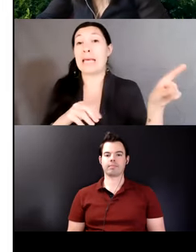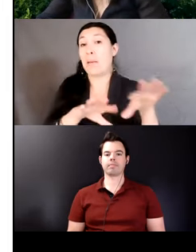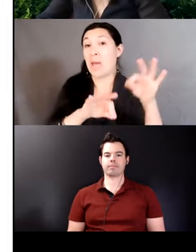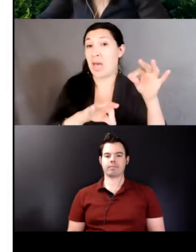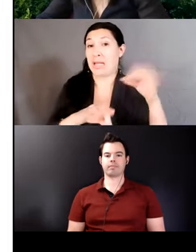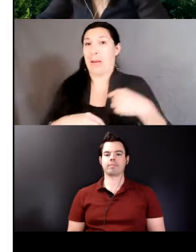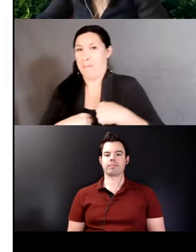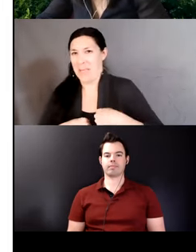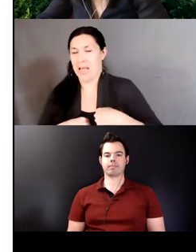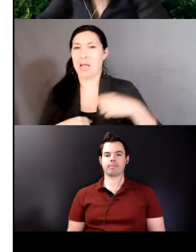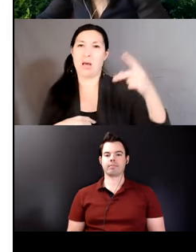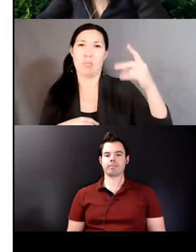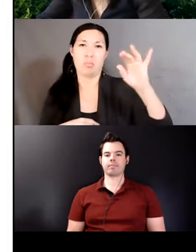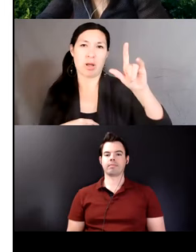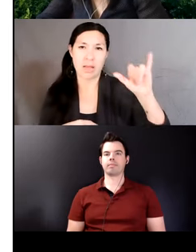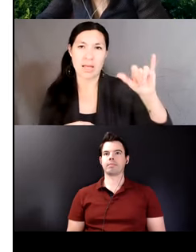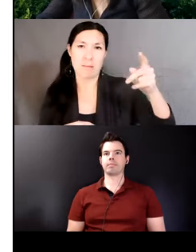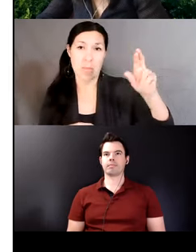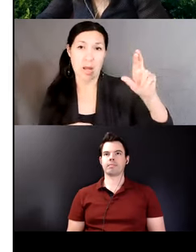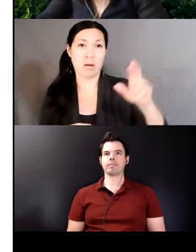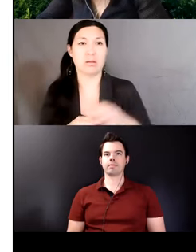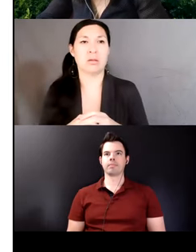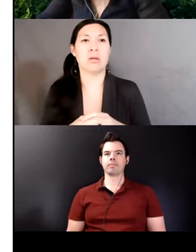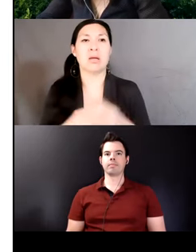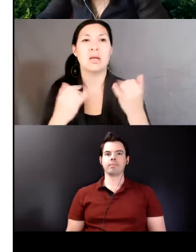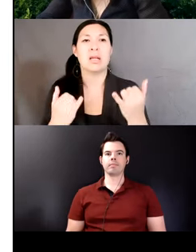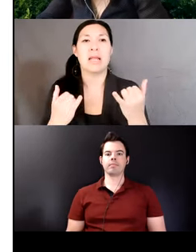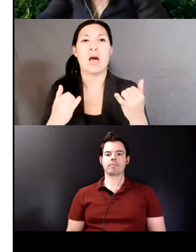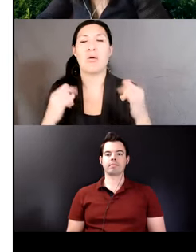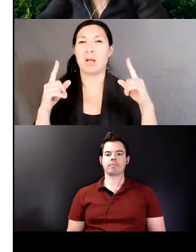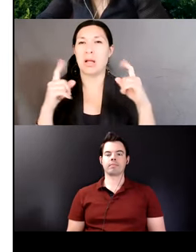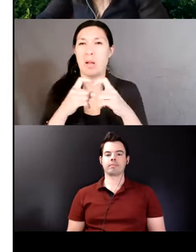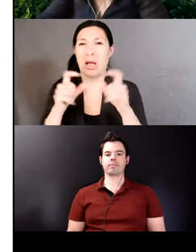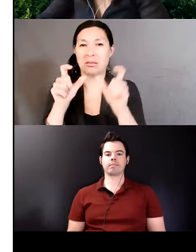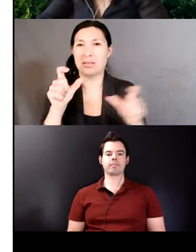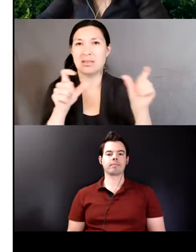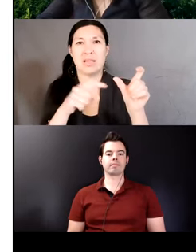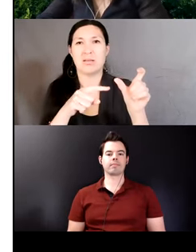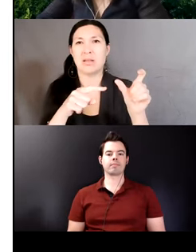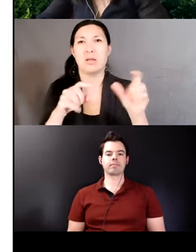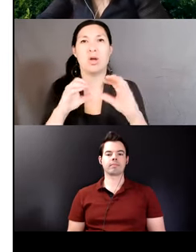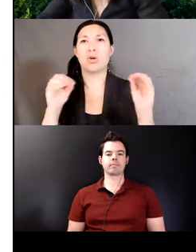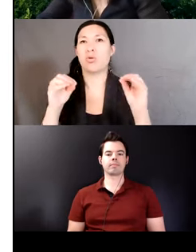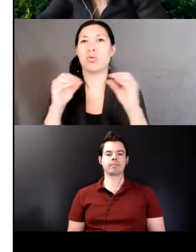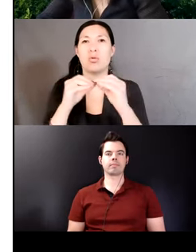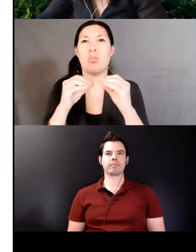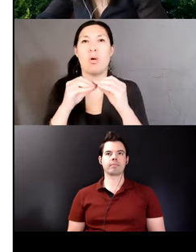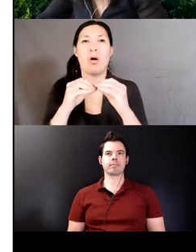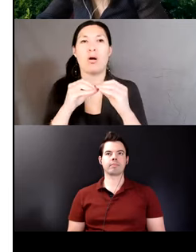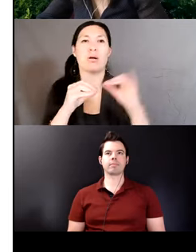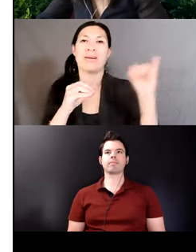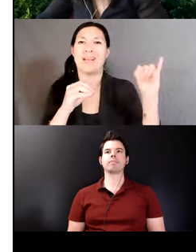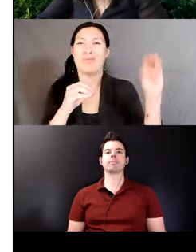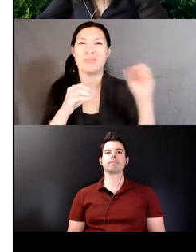However, the complex suffix errakapu can no longer license an indirect object. We cannot say